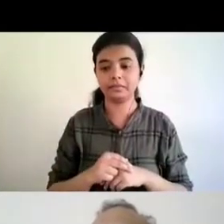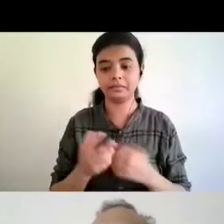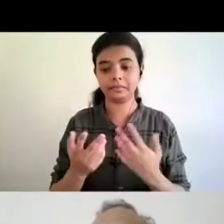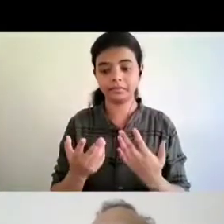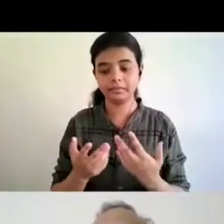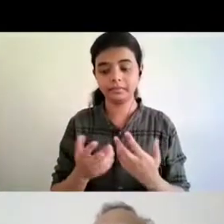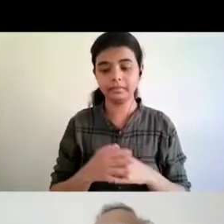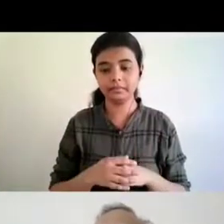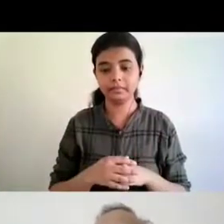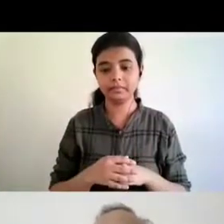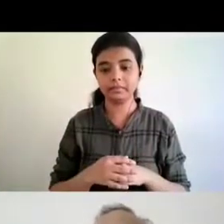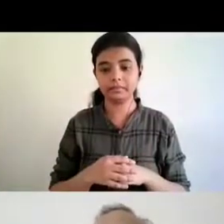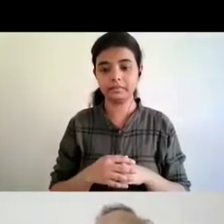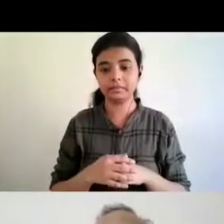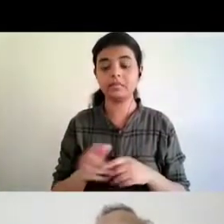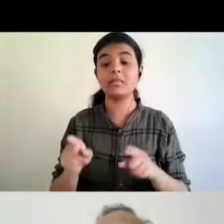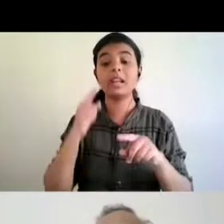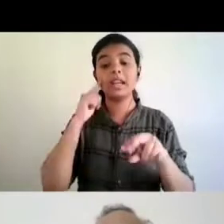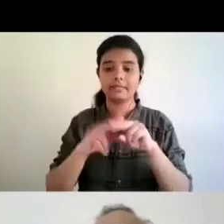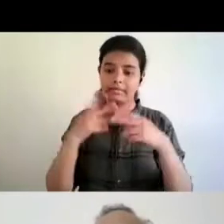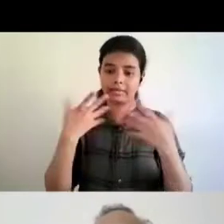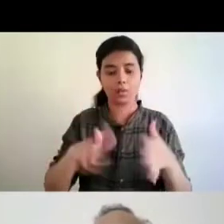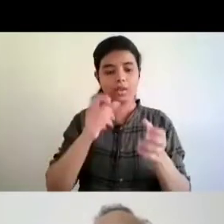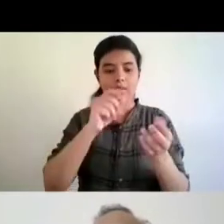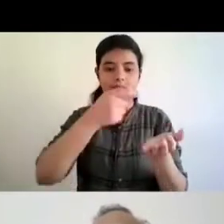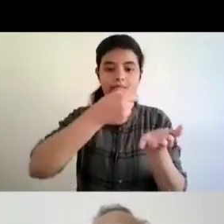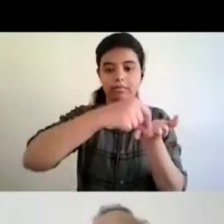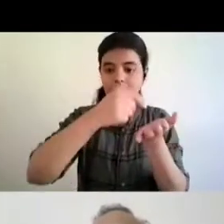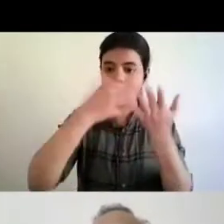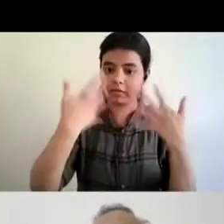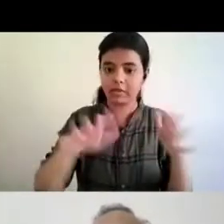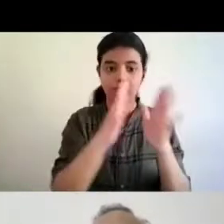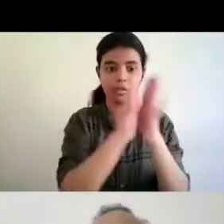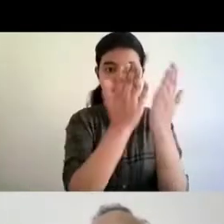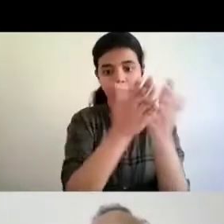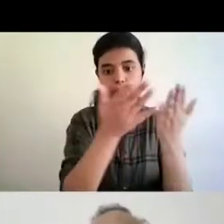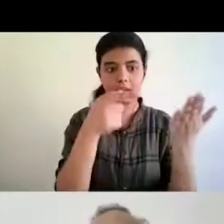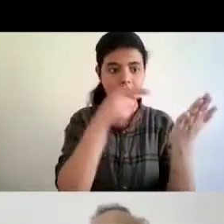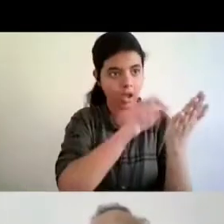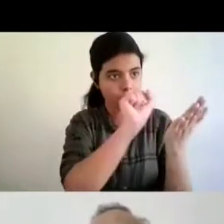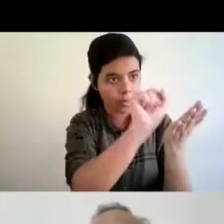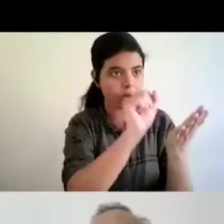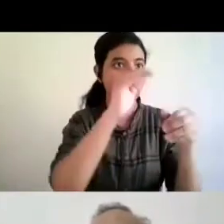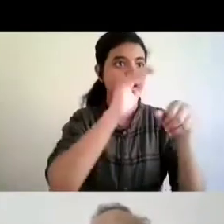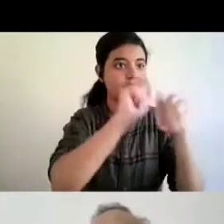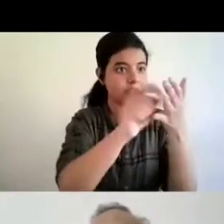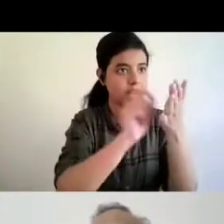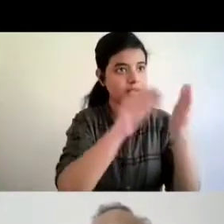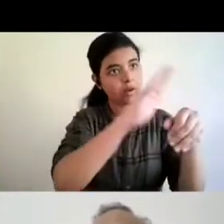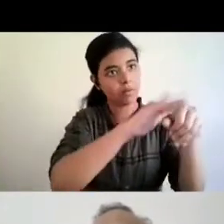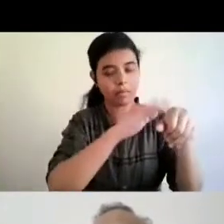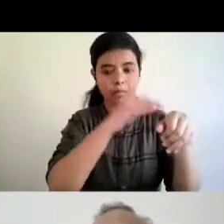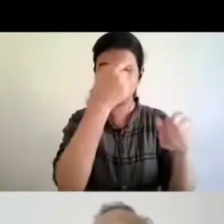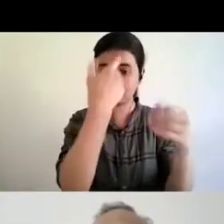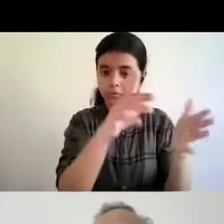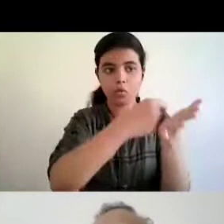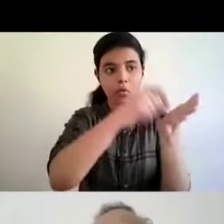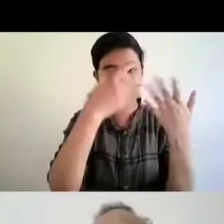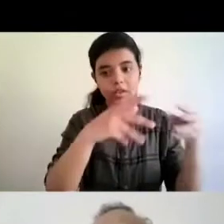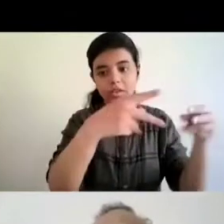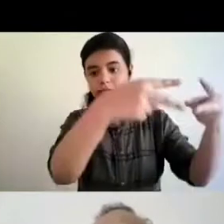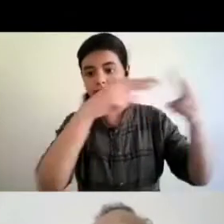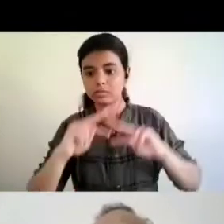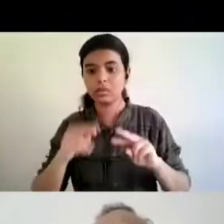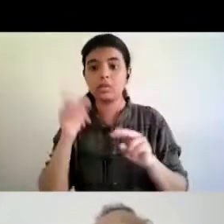if if we got permission and if we converted a book into audio format as a talking book it is not permitted to provide